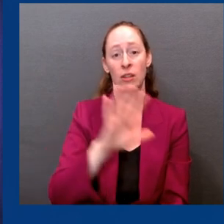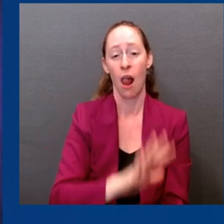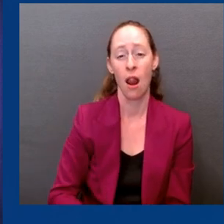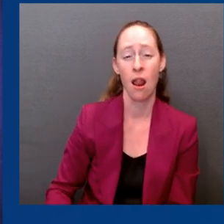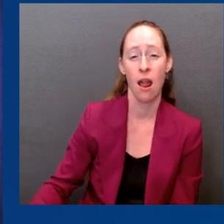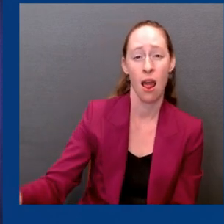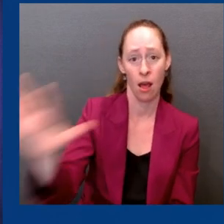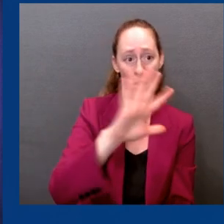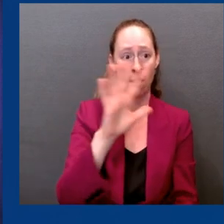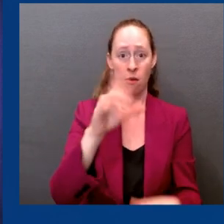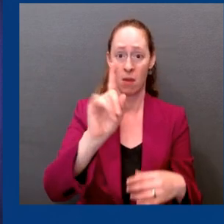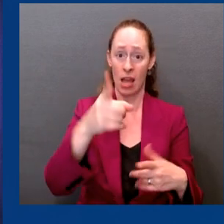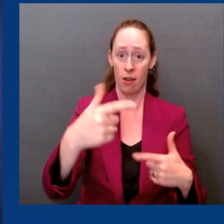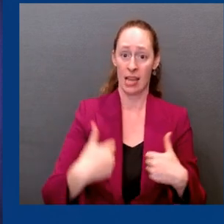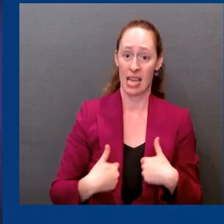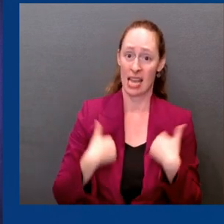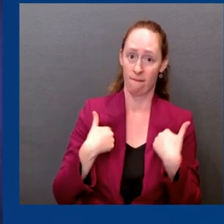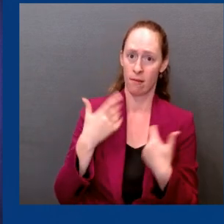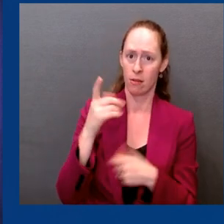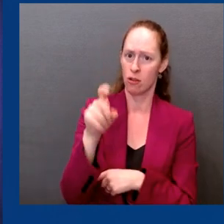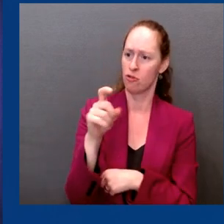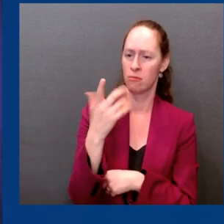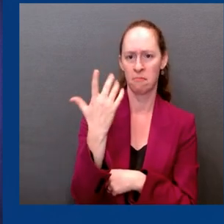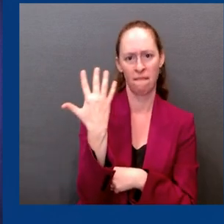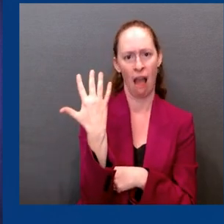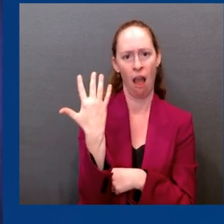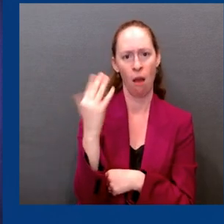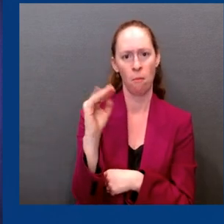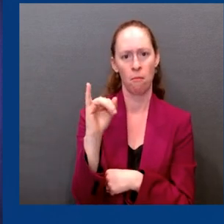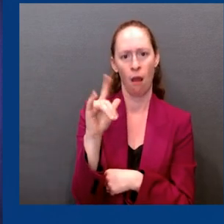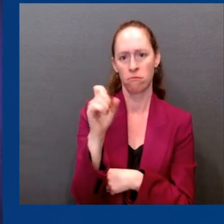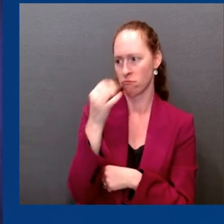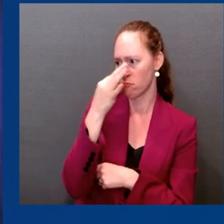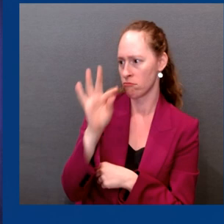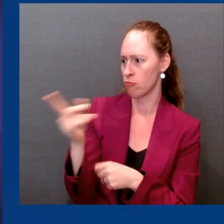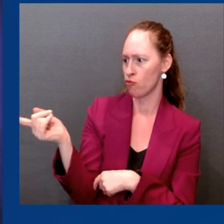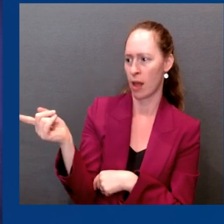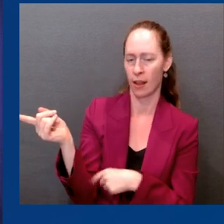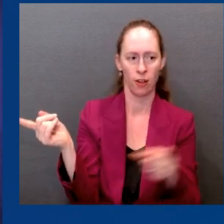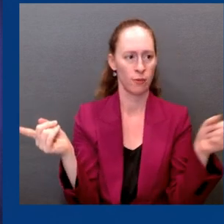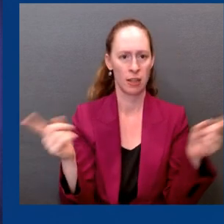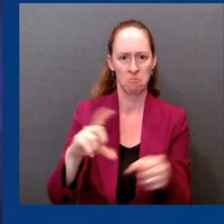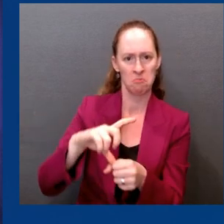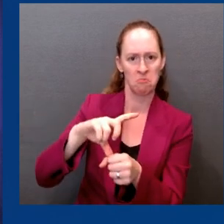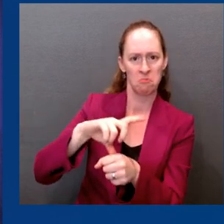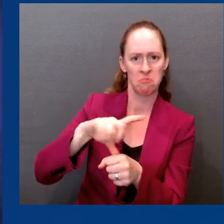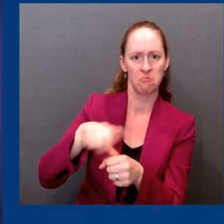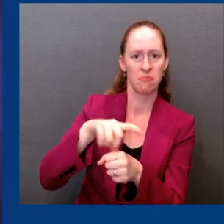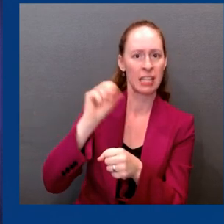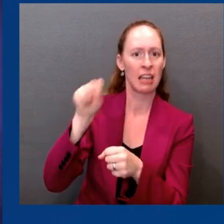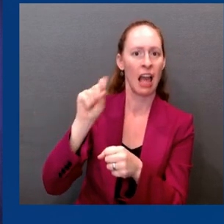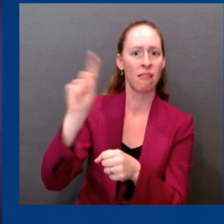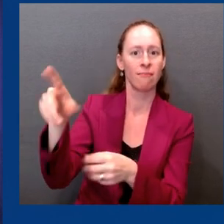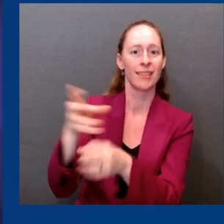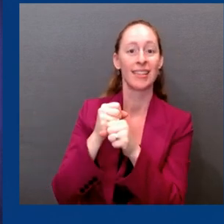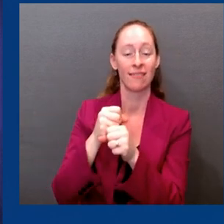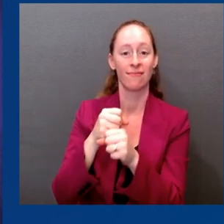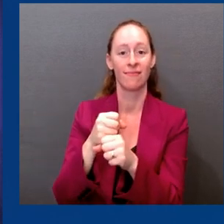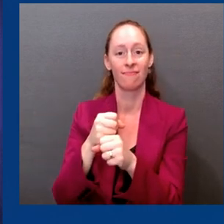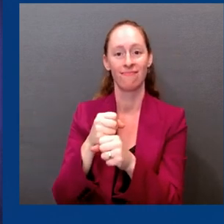Americans can start to visit vaccines.gov to find a location near them with new updated vaccines.